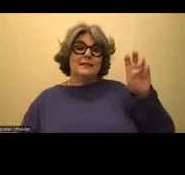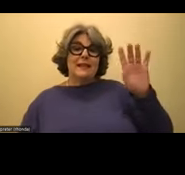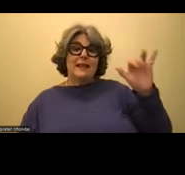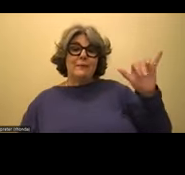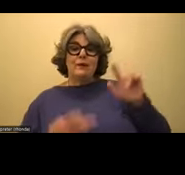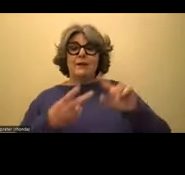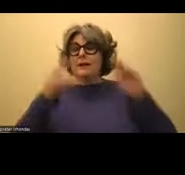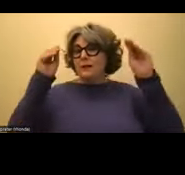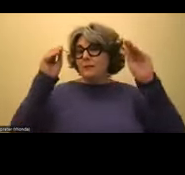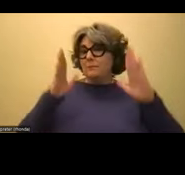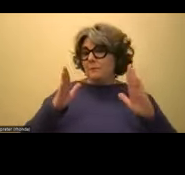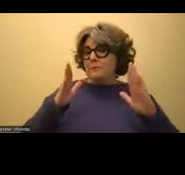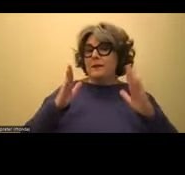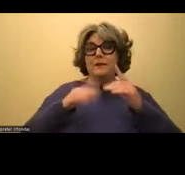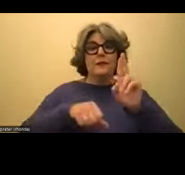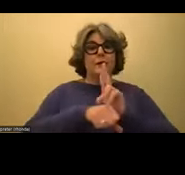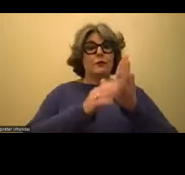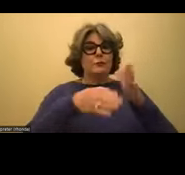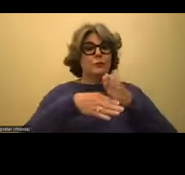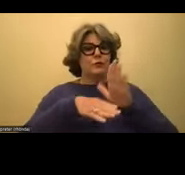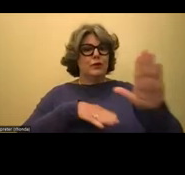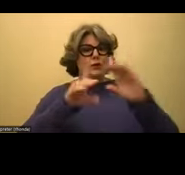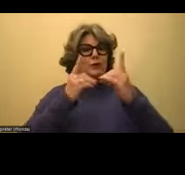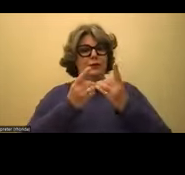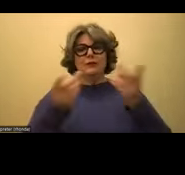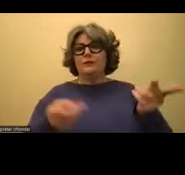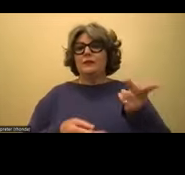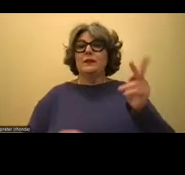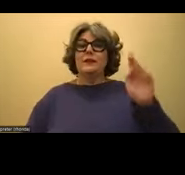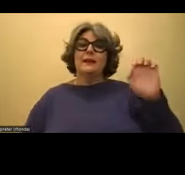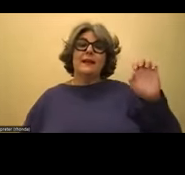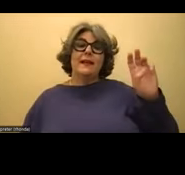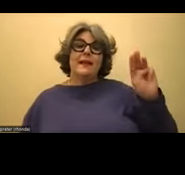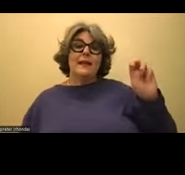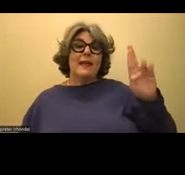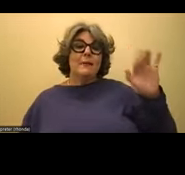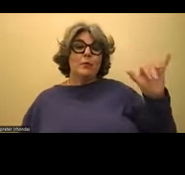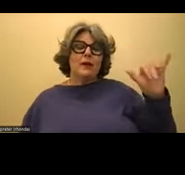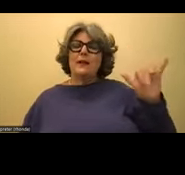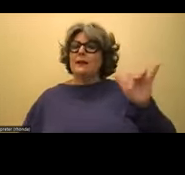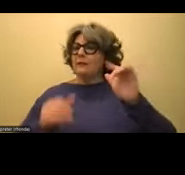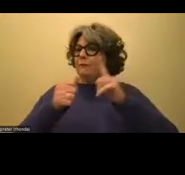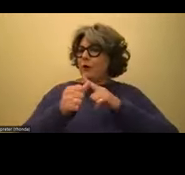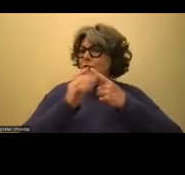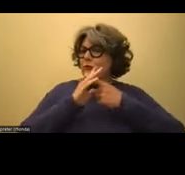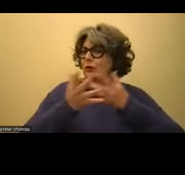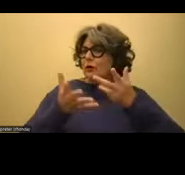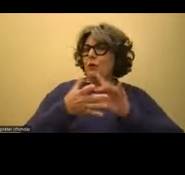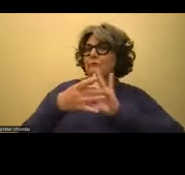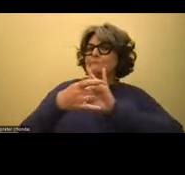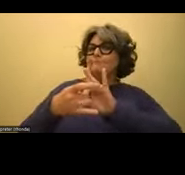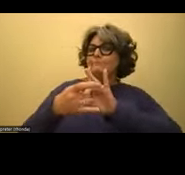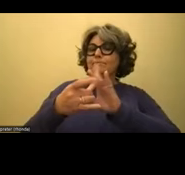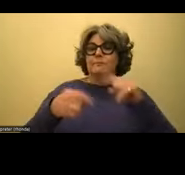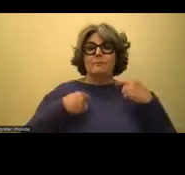educator that implements Bookshare within her district. Emory, we'd love to start by hearing from you. What was your relationship